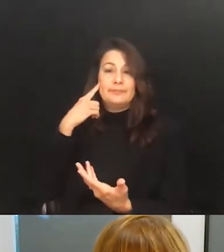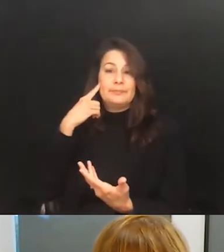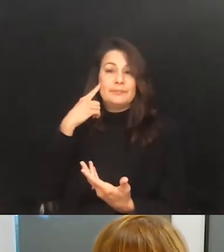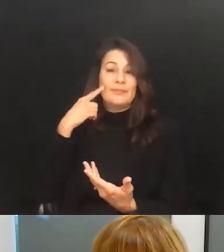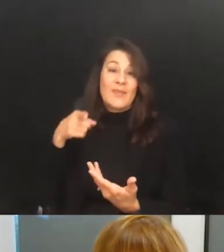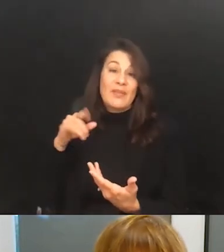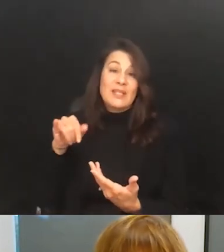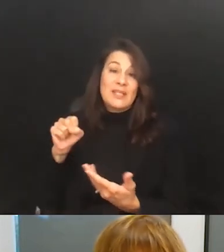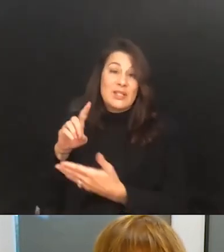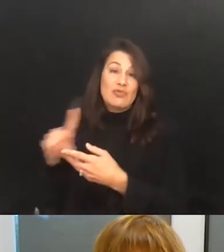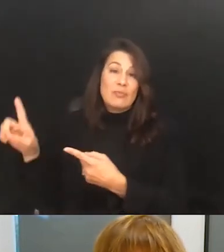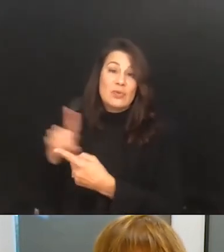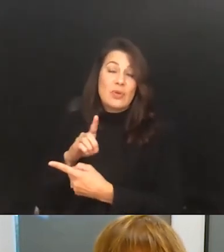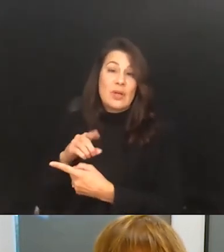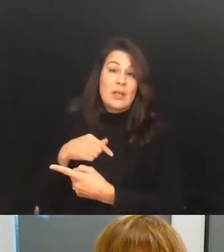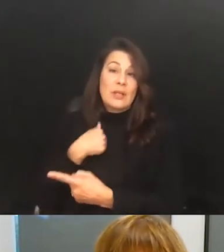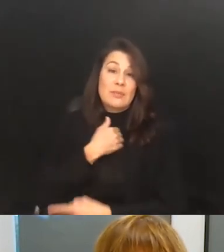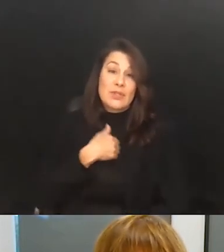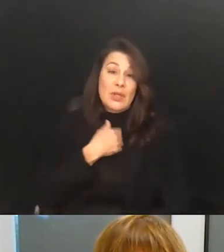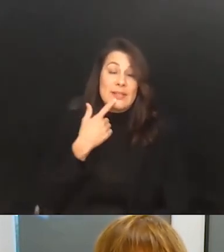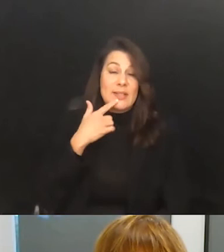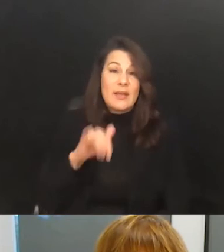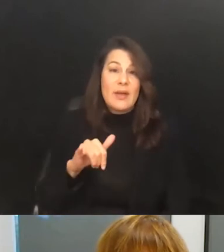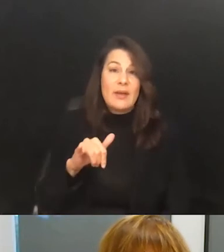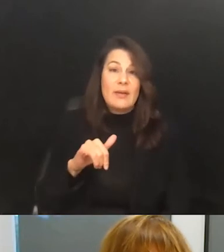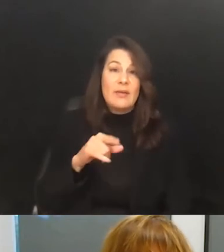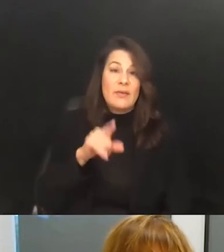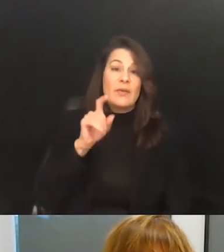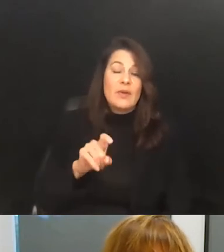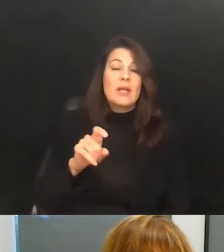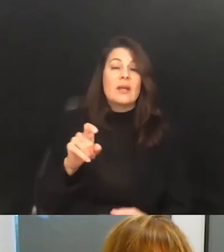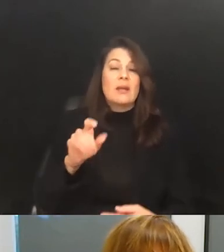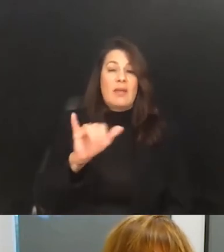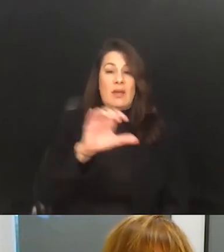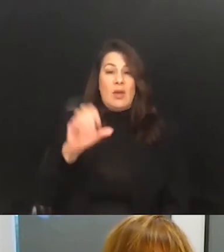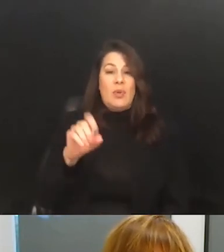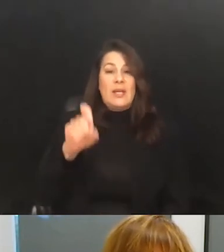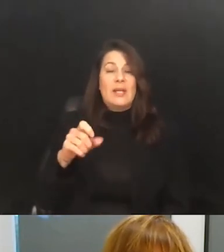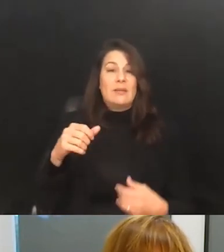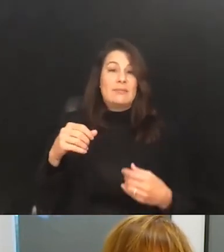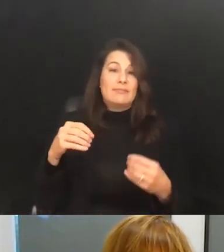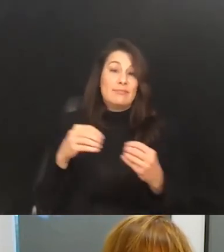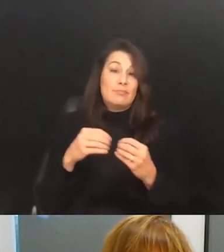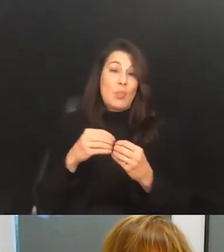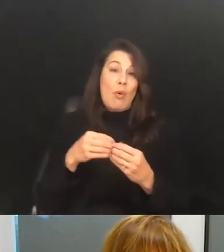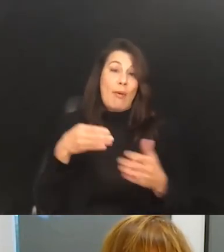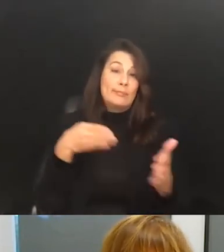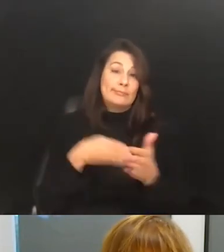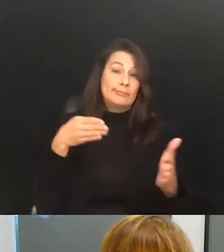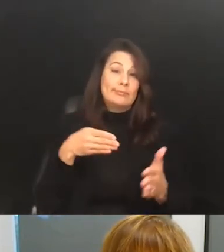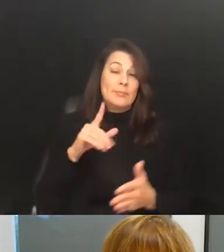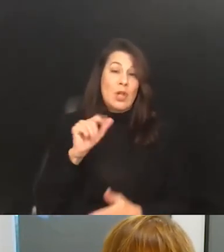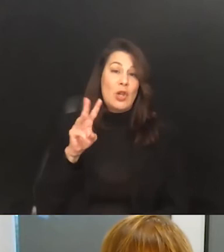discriminatory. I, you know, I'm, I'm sorry to say that there probably need to be some more lawsuits, uh, or, you know, legal action.